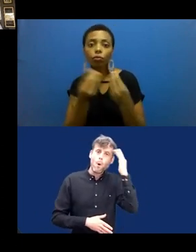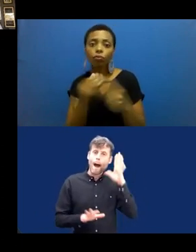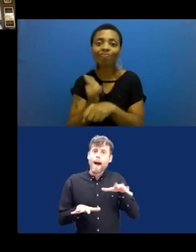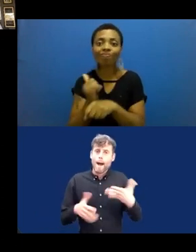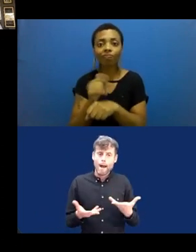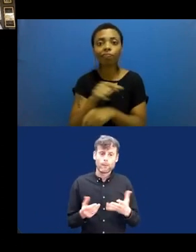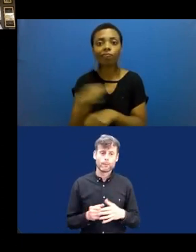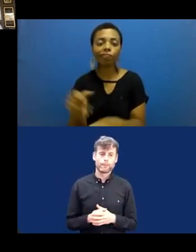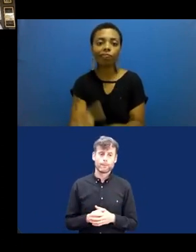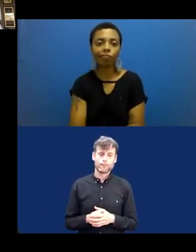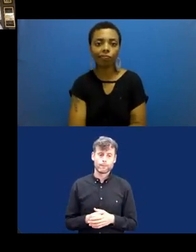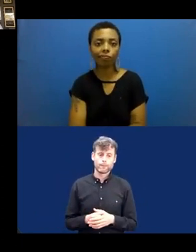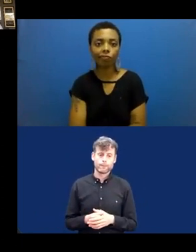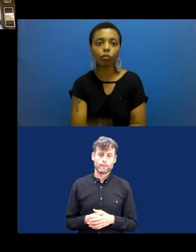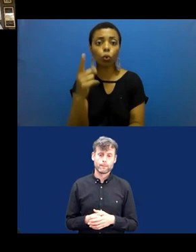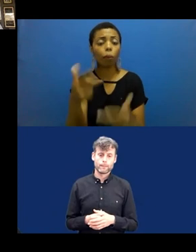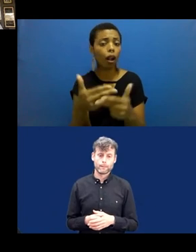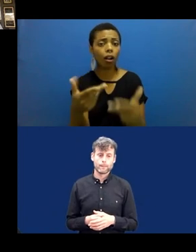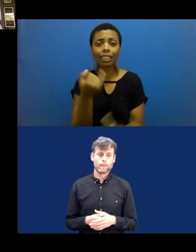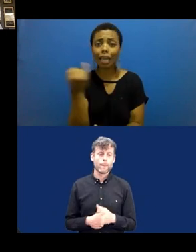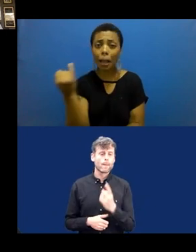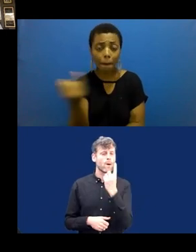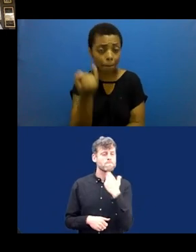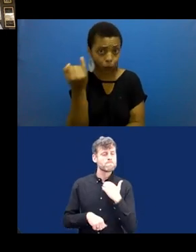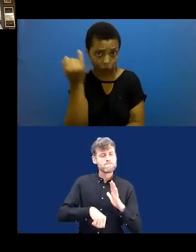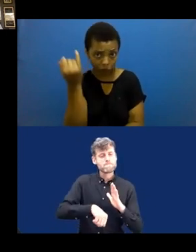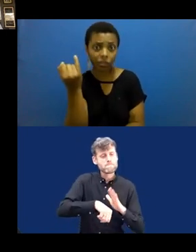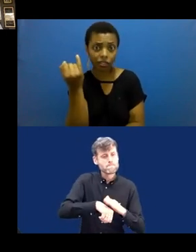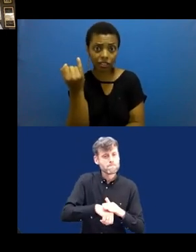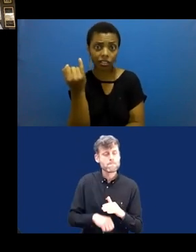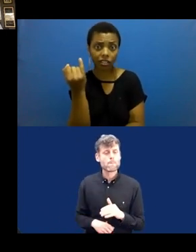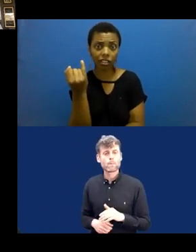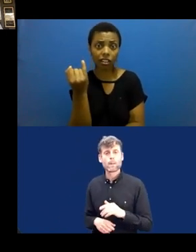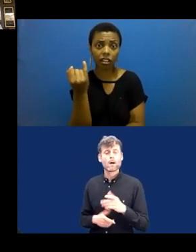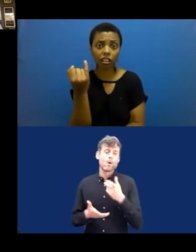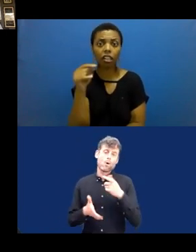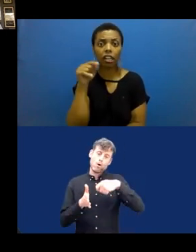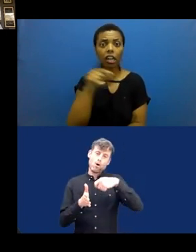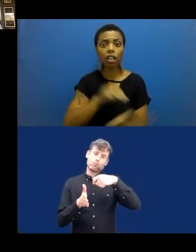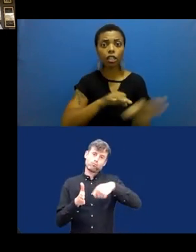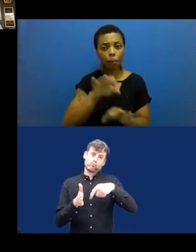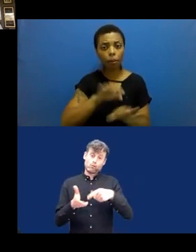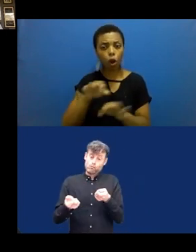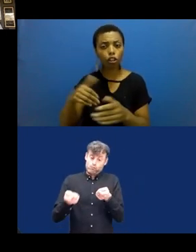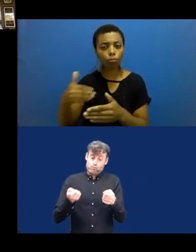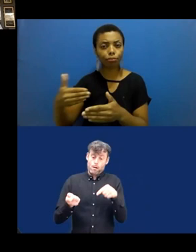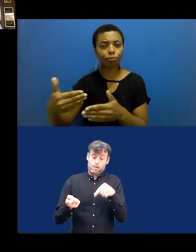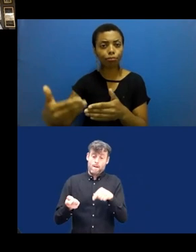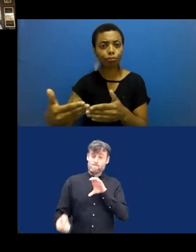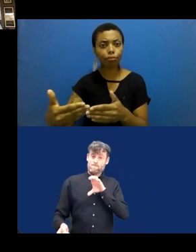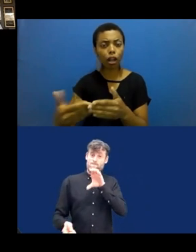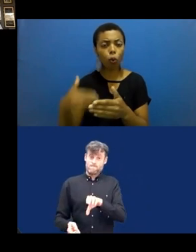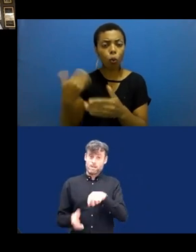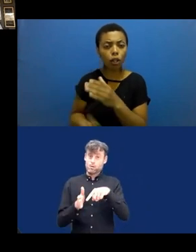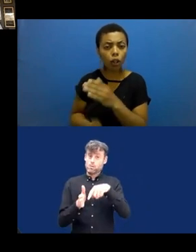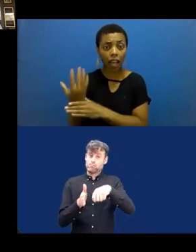One important factor in running a project that's funded is that it